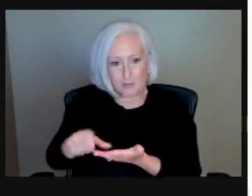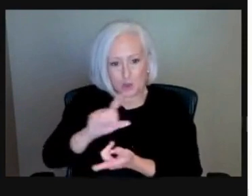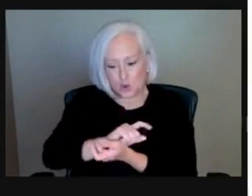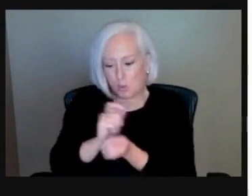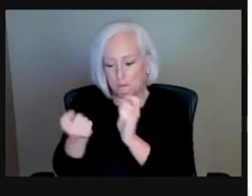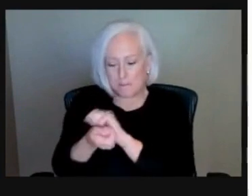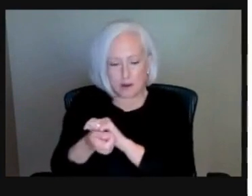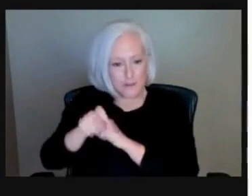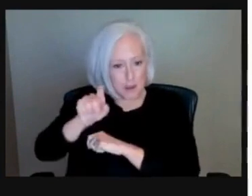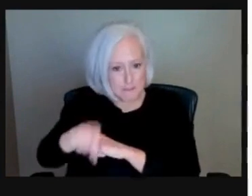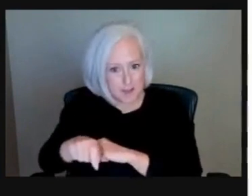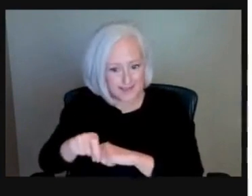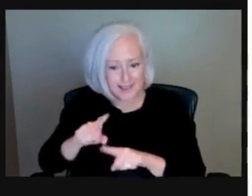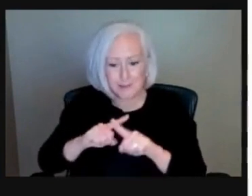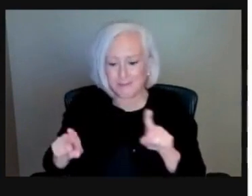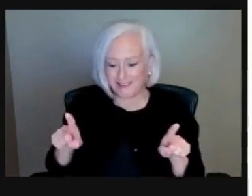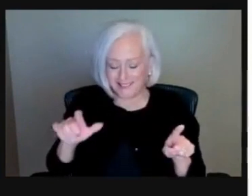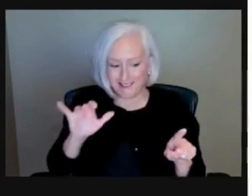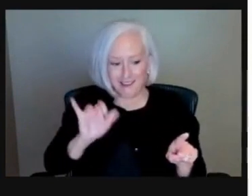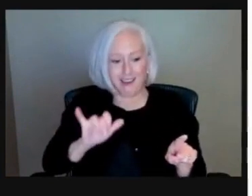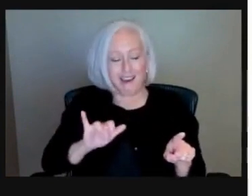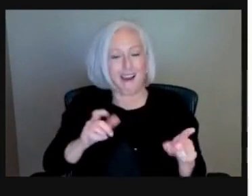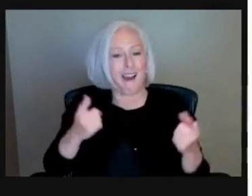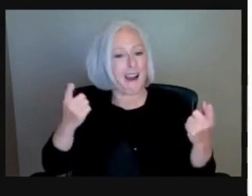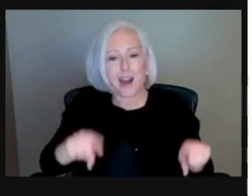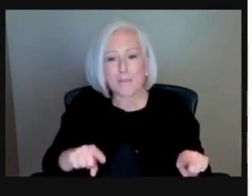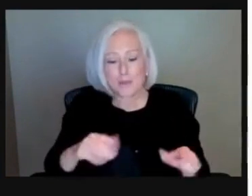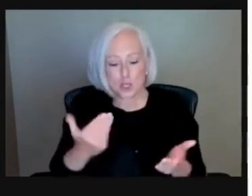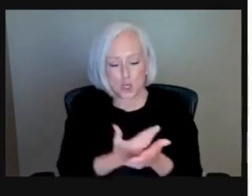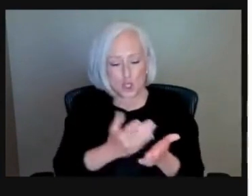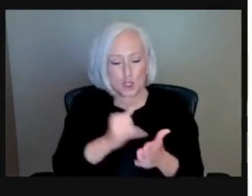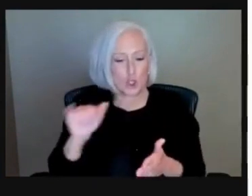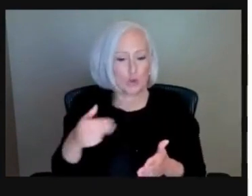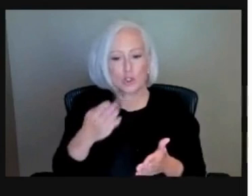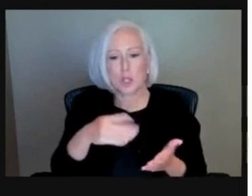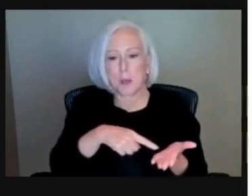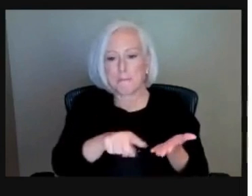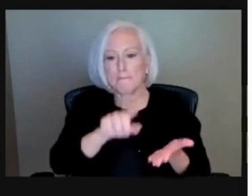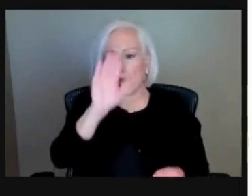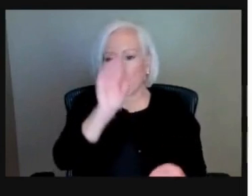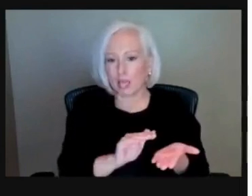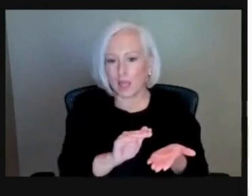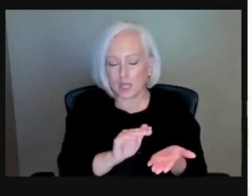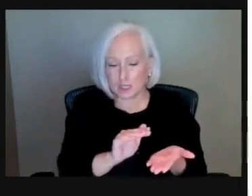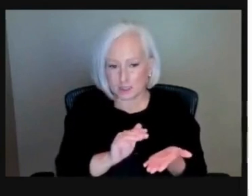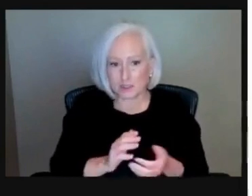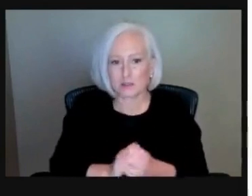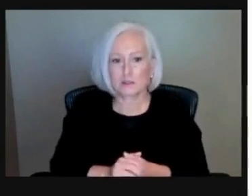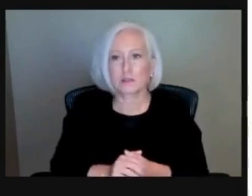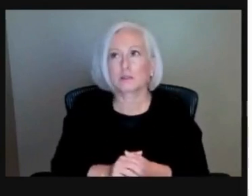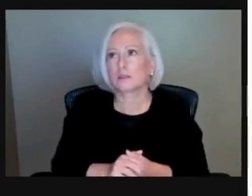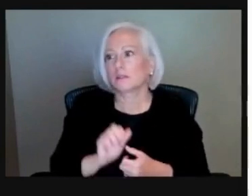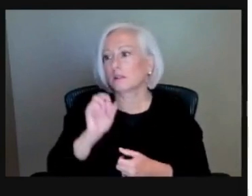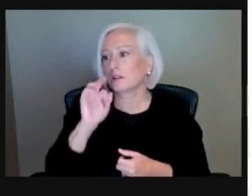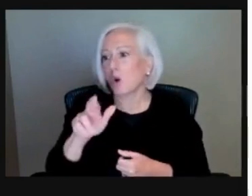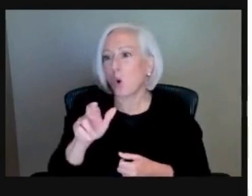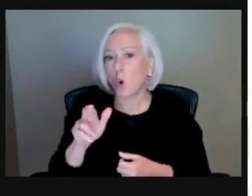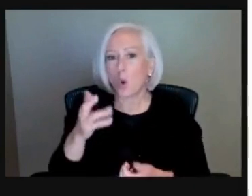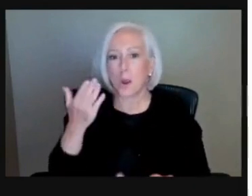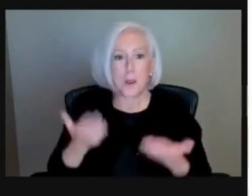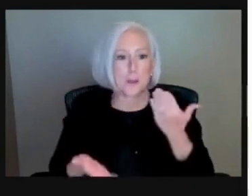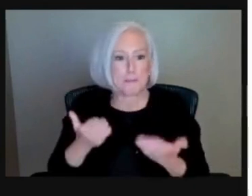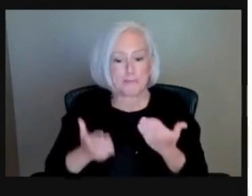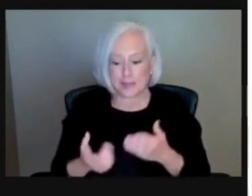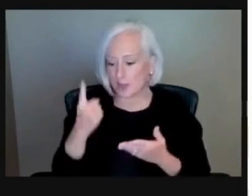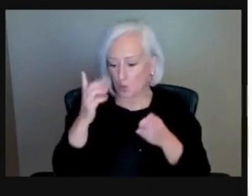job doesn't pay me the same. Or maybe we've had a death of a borrower. I've had that